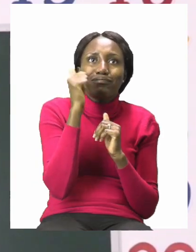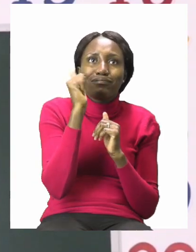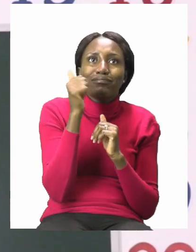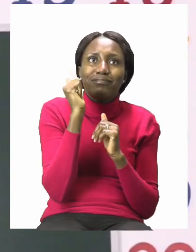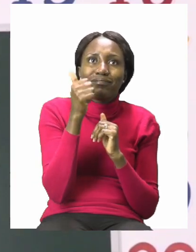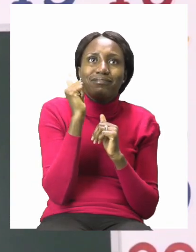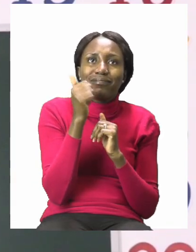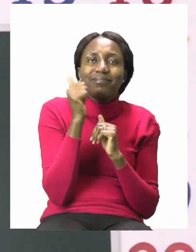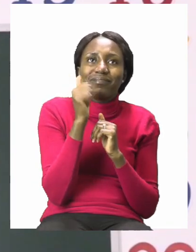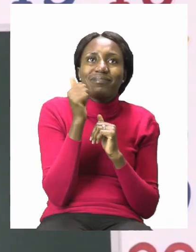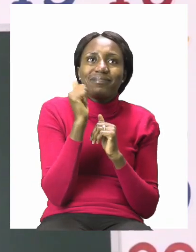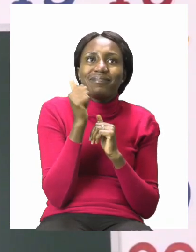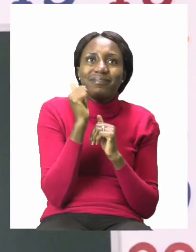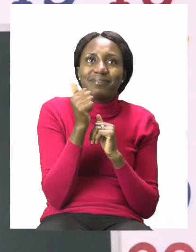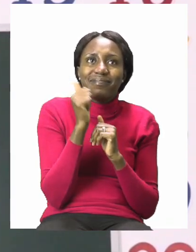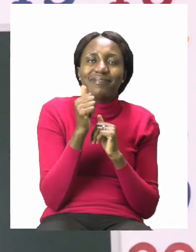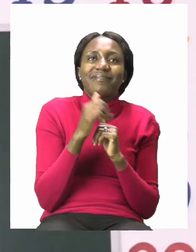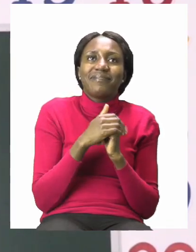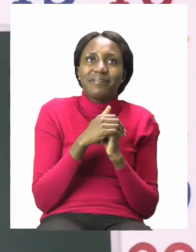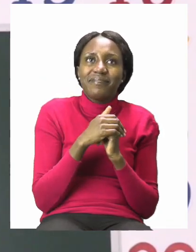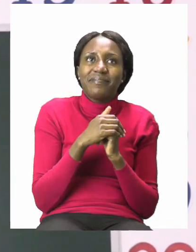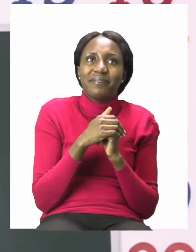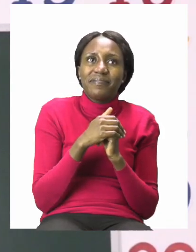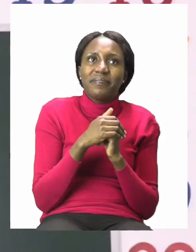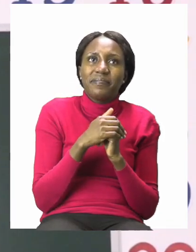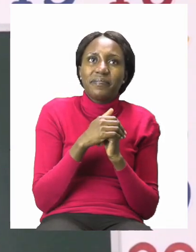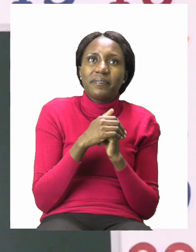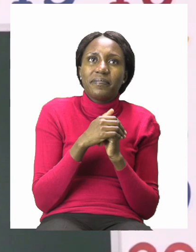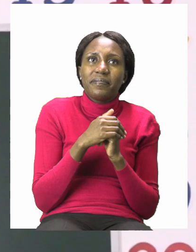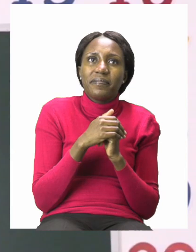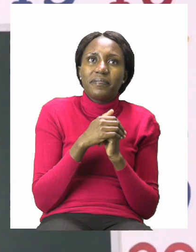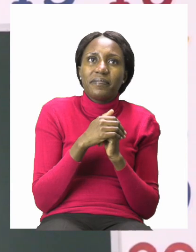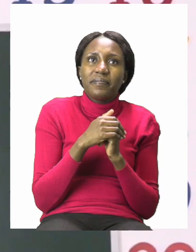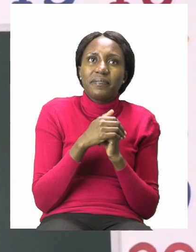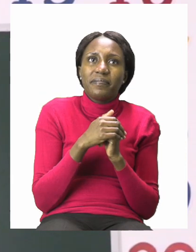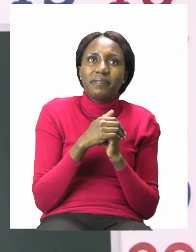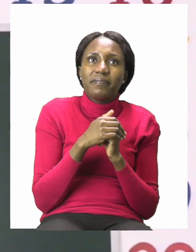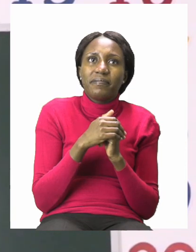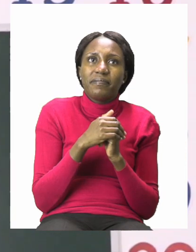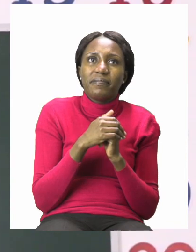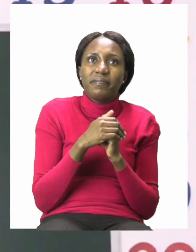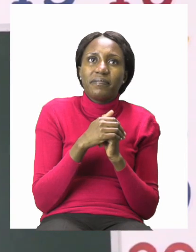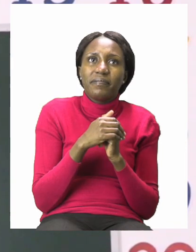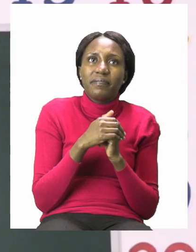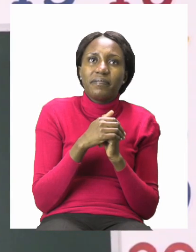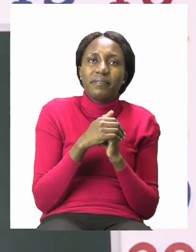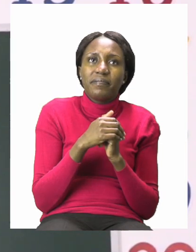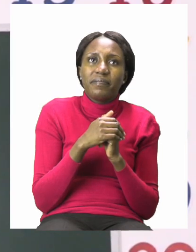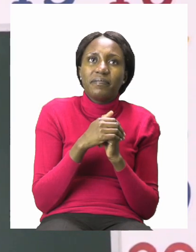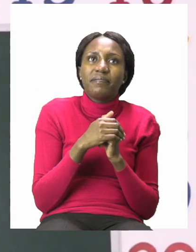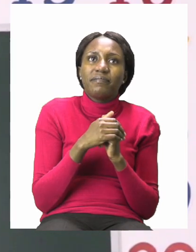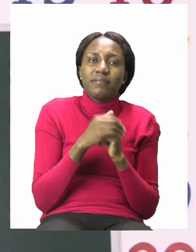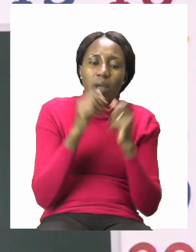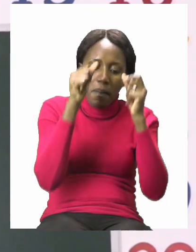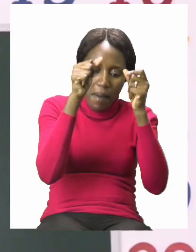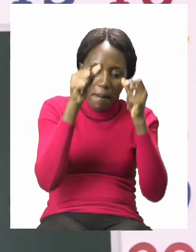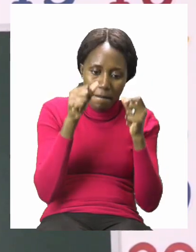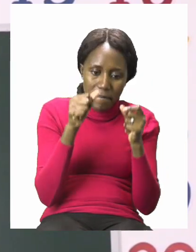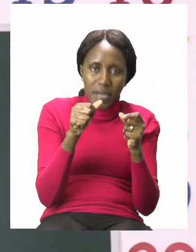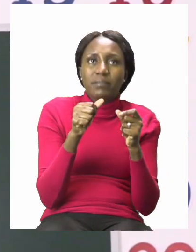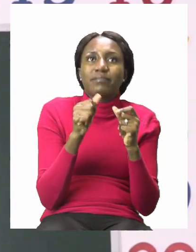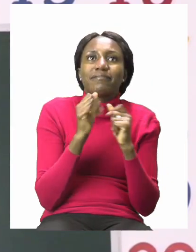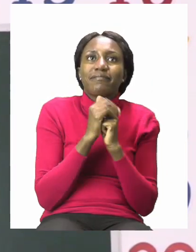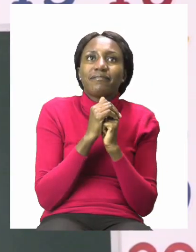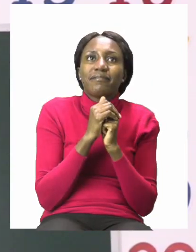Yes, it does. So, I'm going to paste it nicely next to the others.